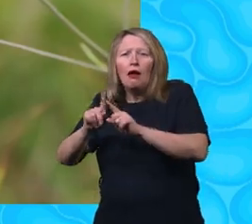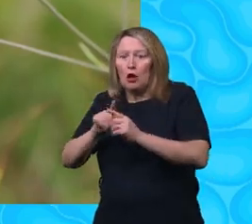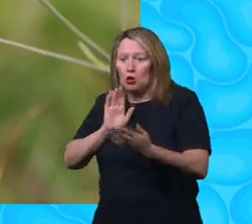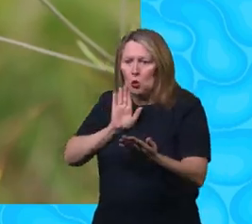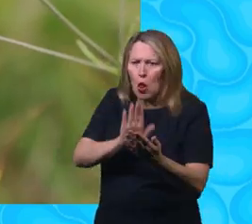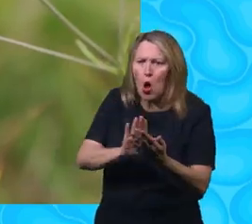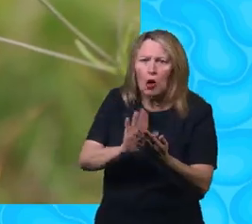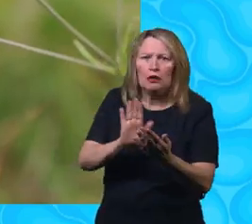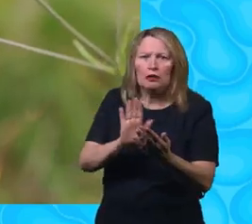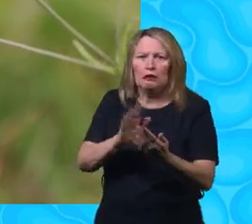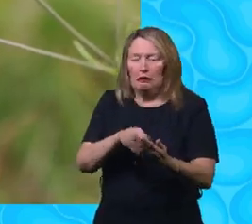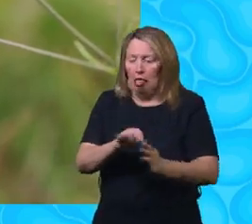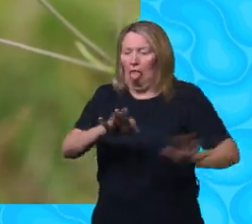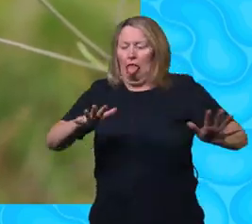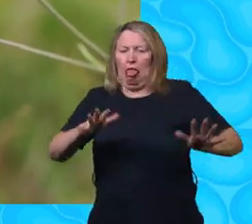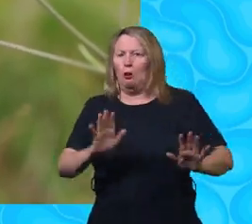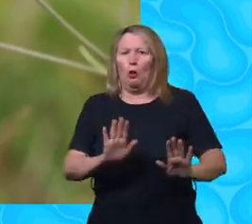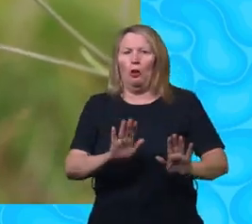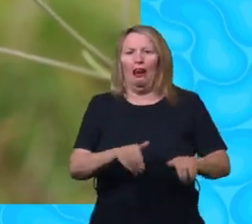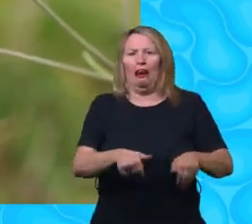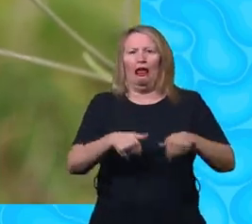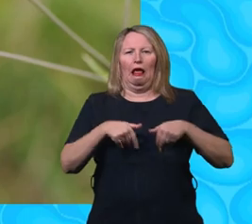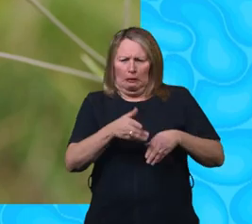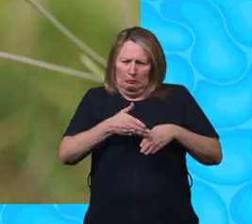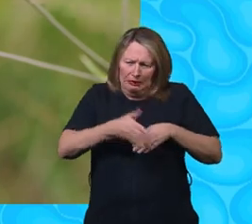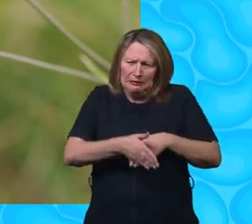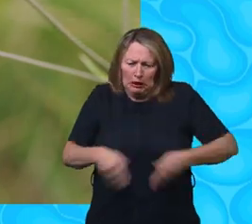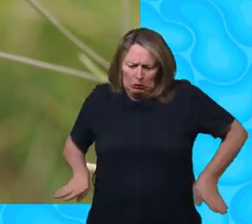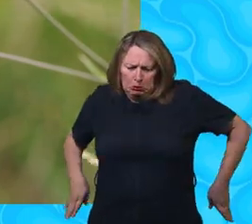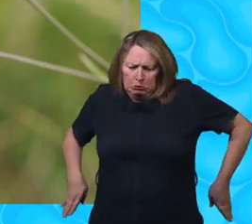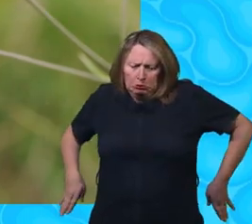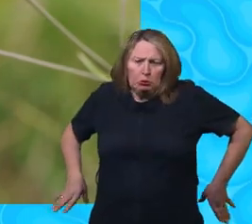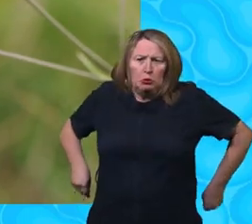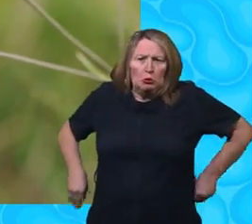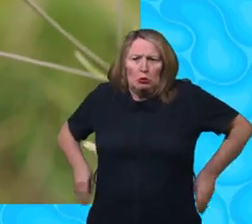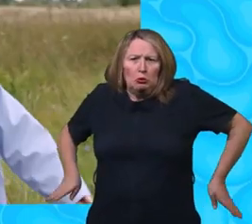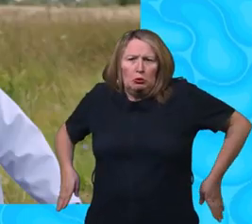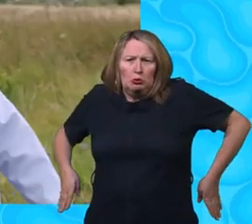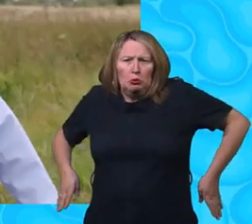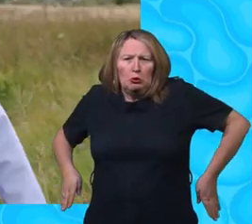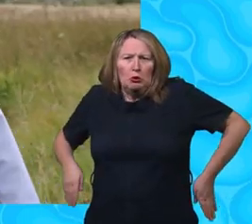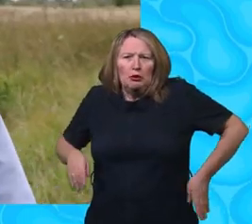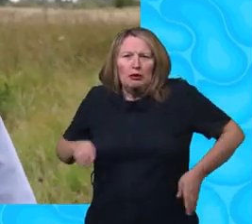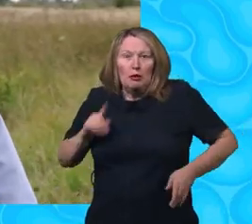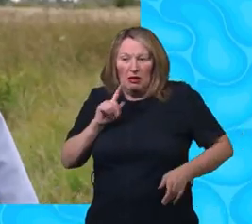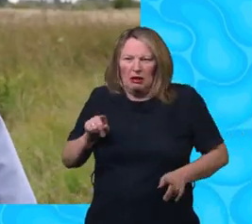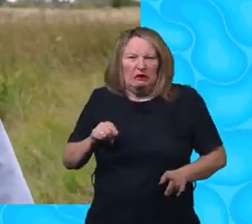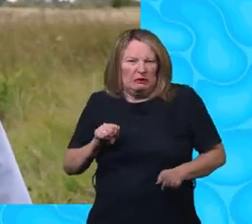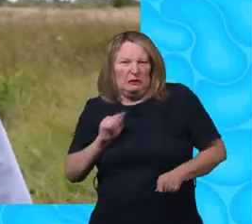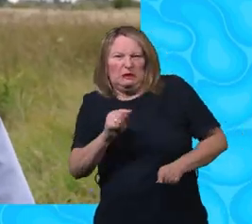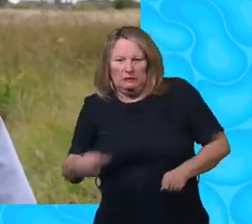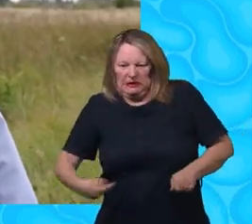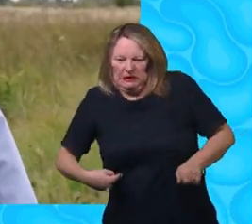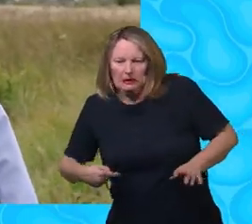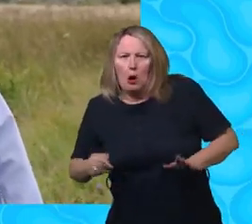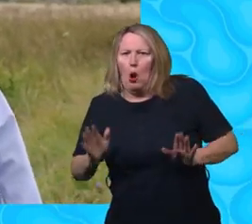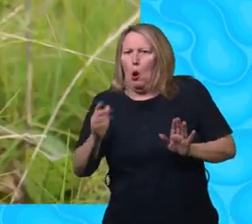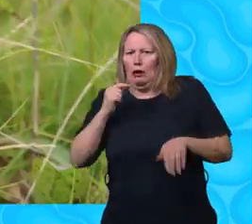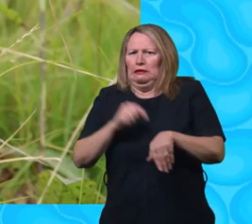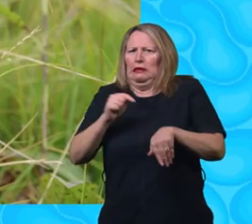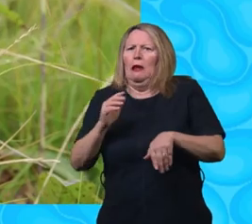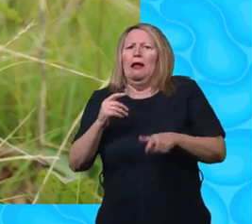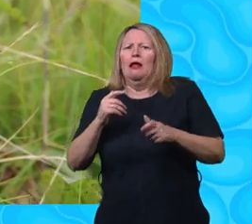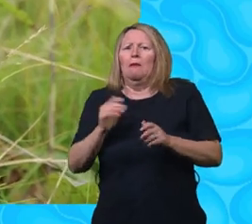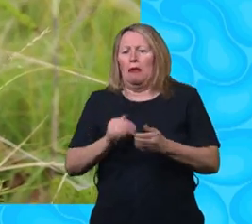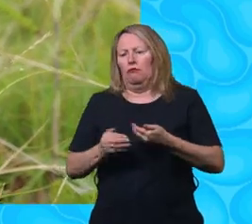but you don't want to get too close and upset them when they're busy at work because they can give a bit of a nasty sting. But we're at a good distance here so the bee can walk away and find